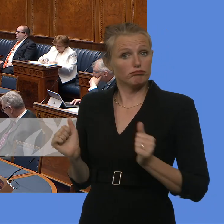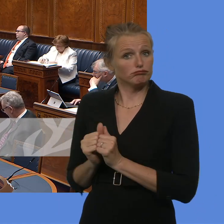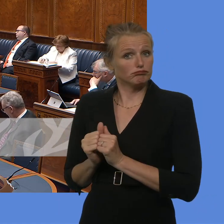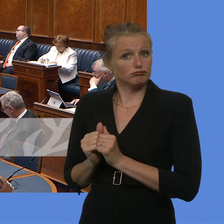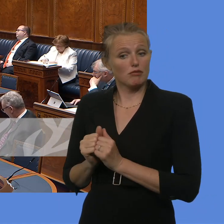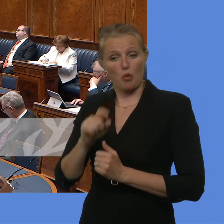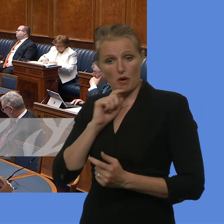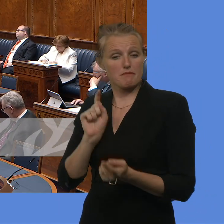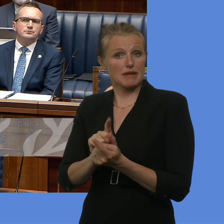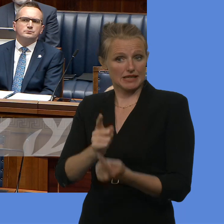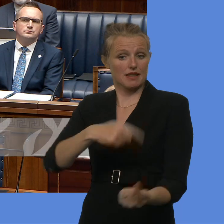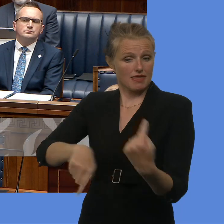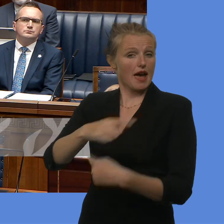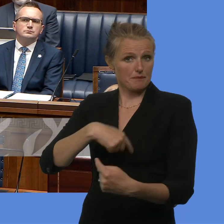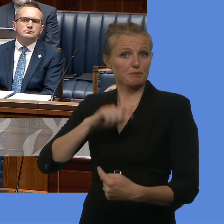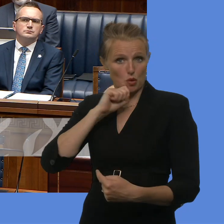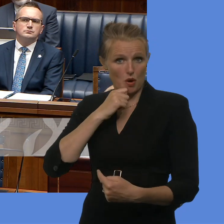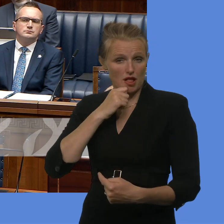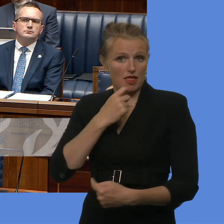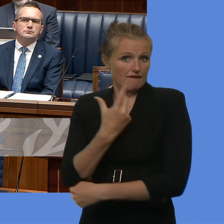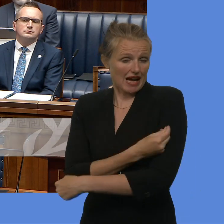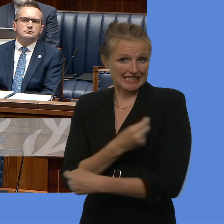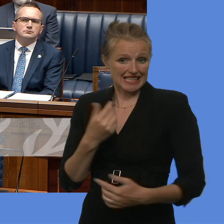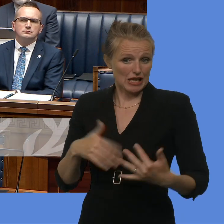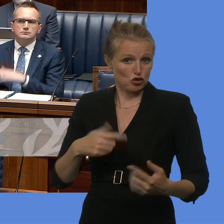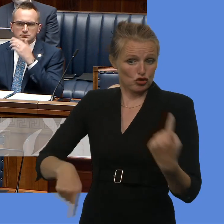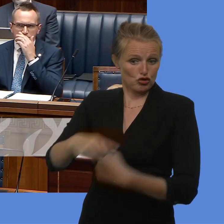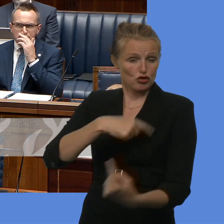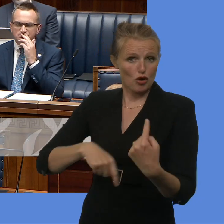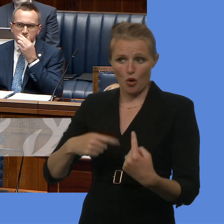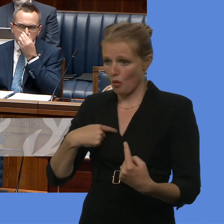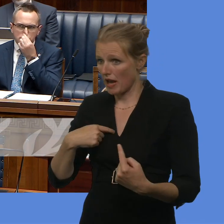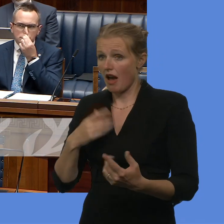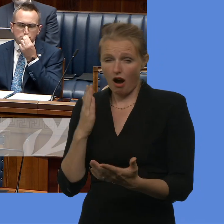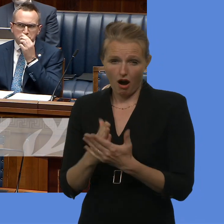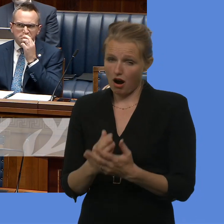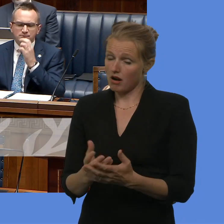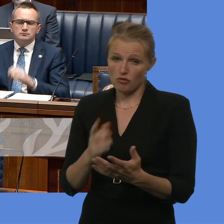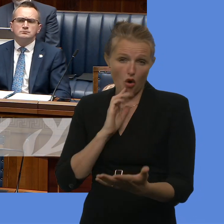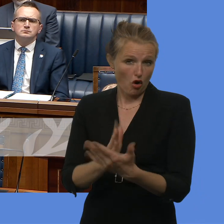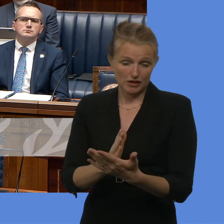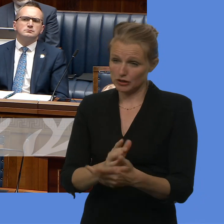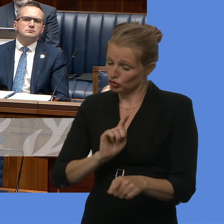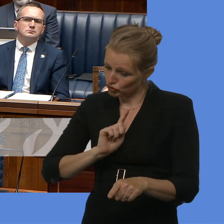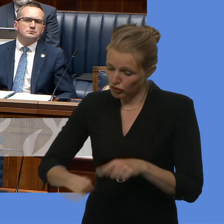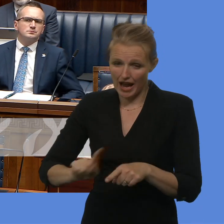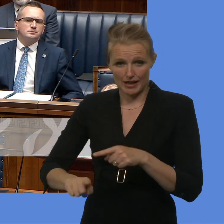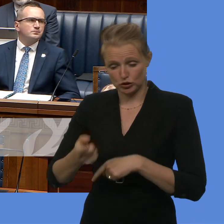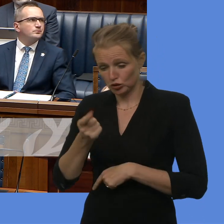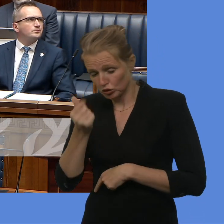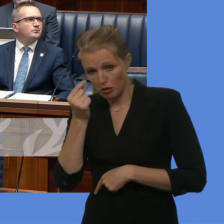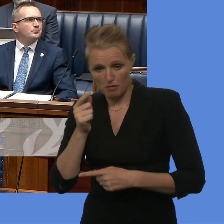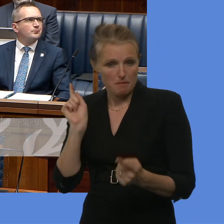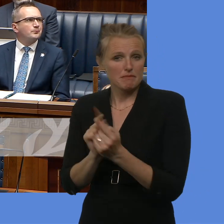to meet with the vaccine-injured. We are striving, and I can say this genuine, we are striving to do that as soon as we